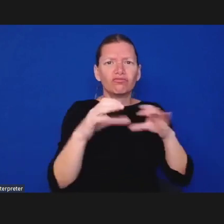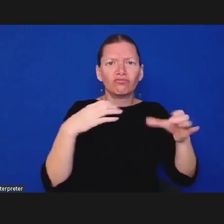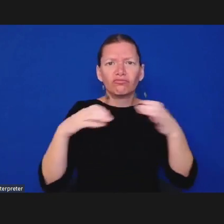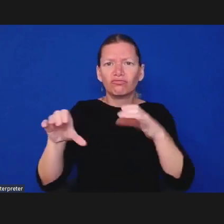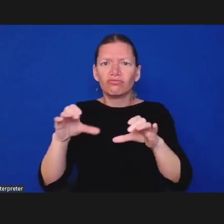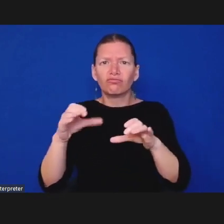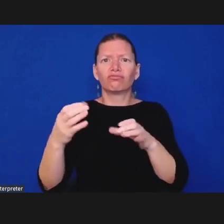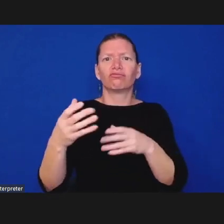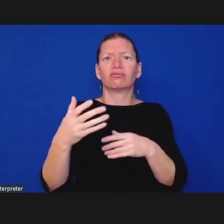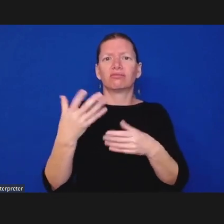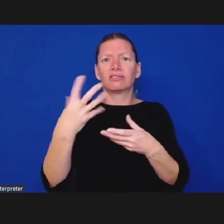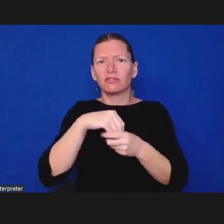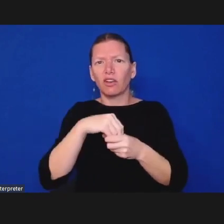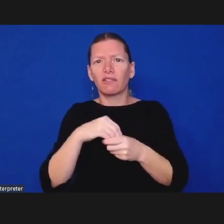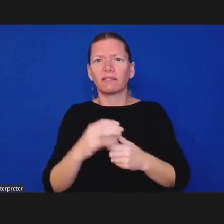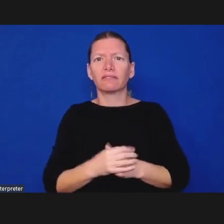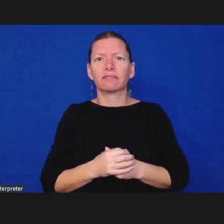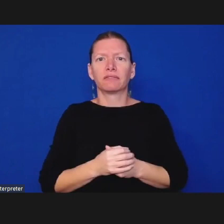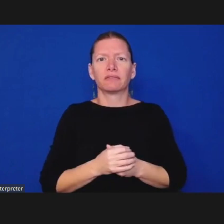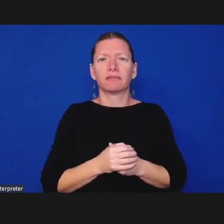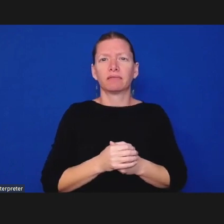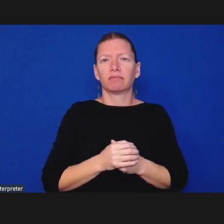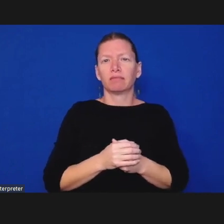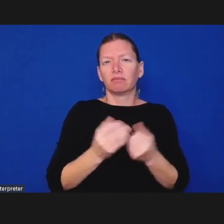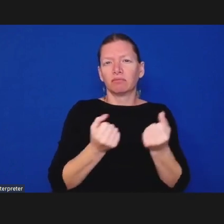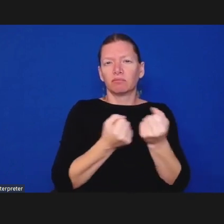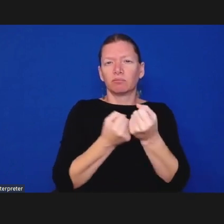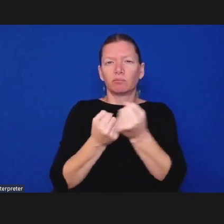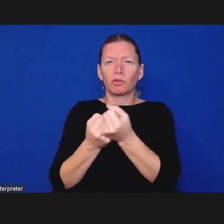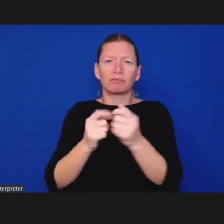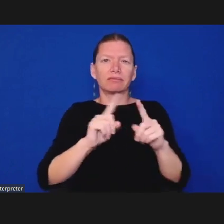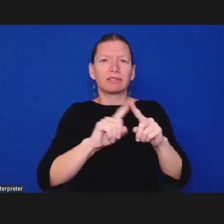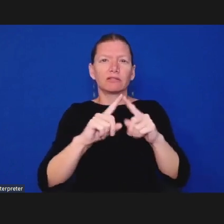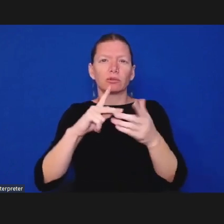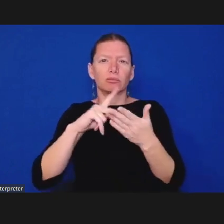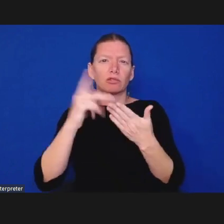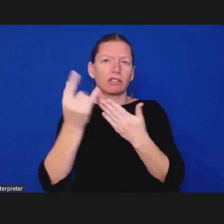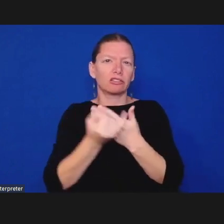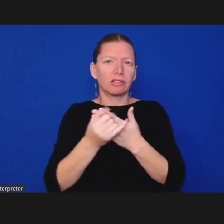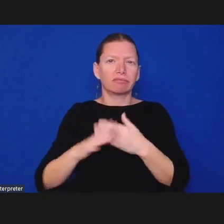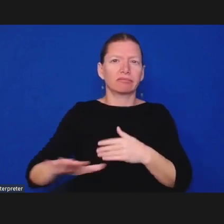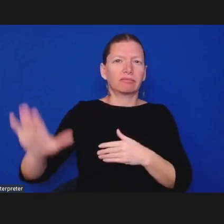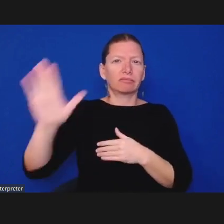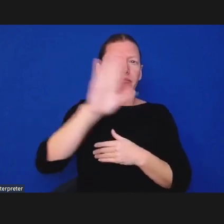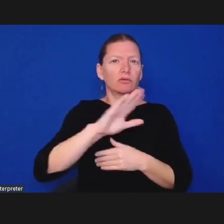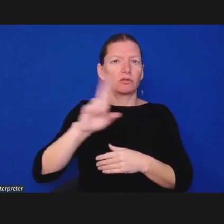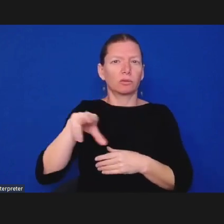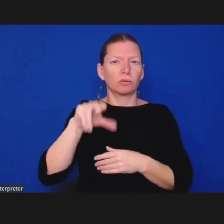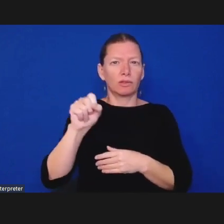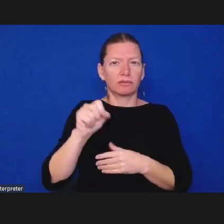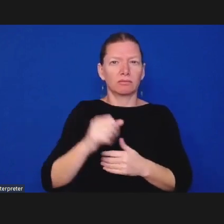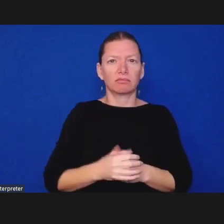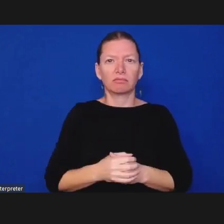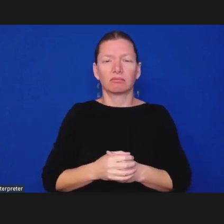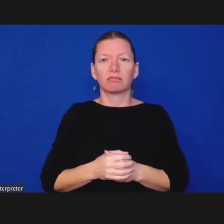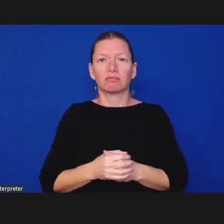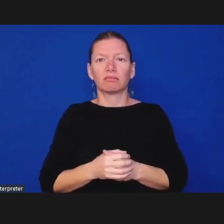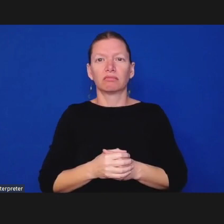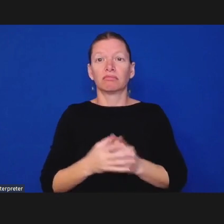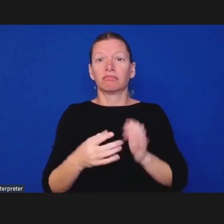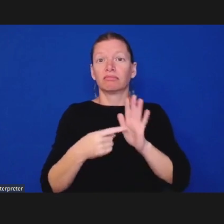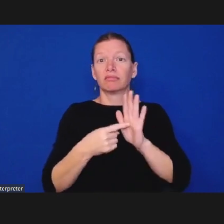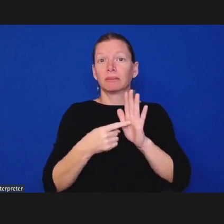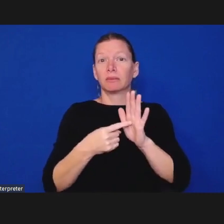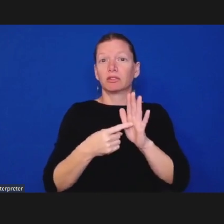since um the murder of george floyd in 2020 i believe 150 communities